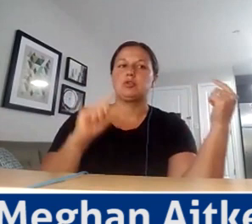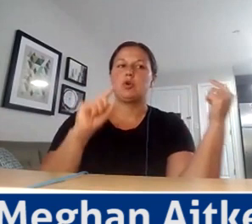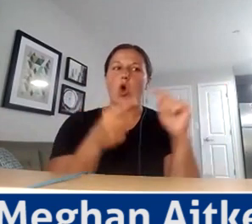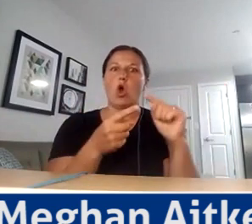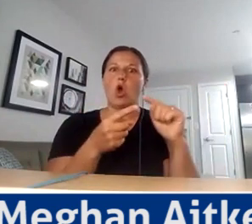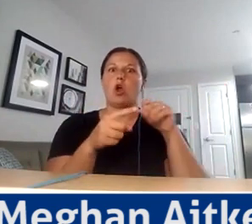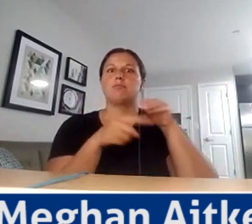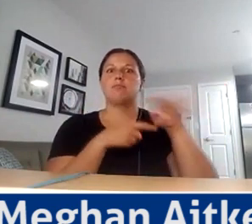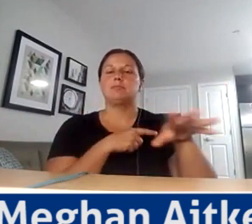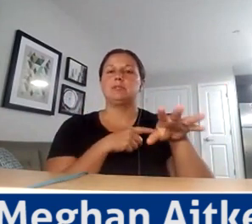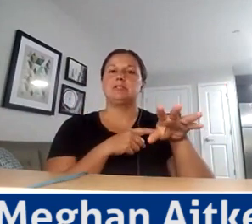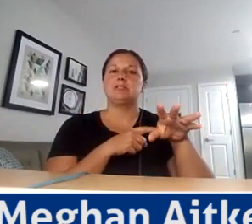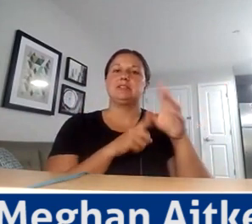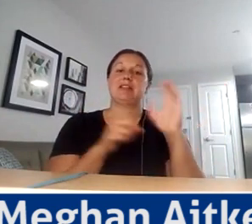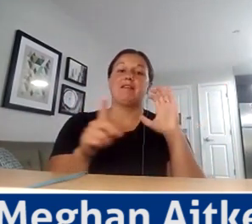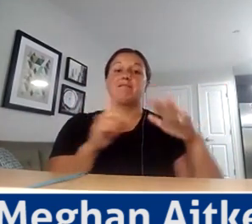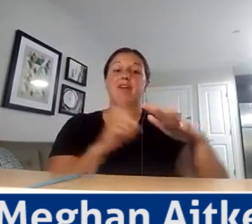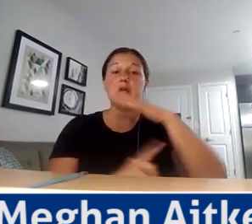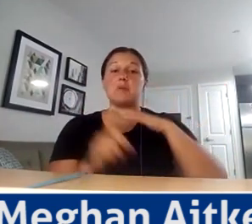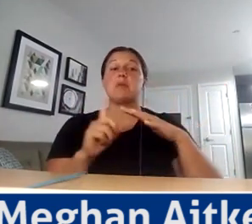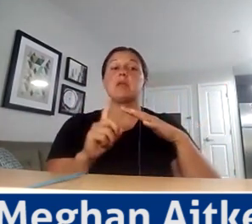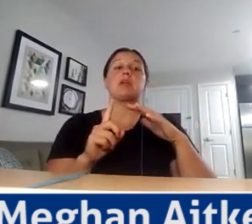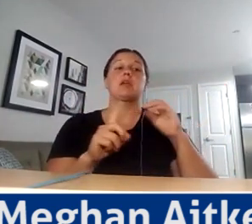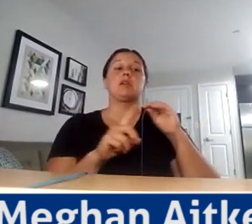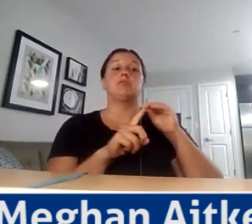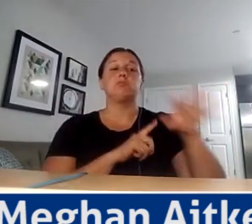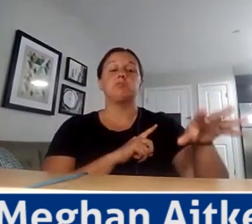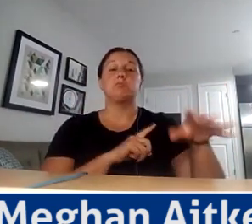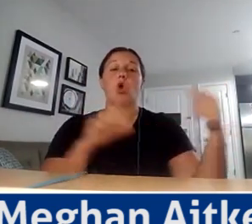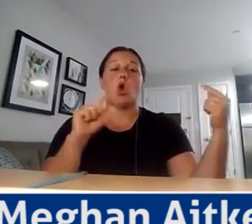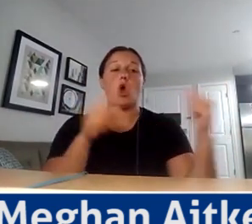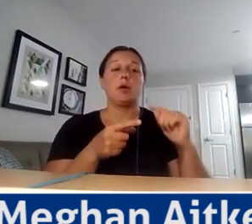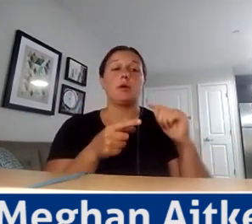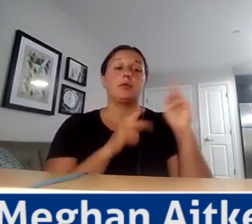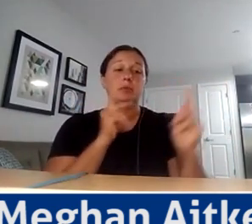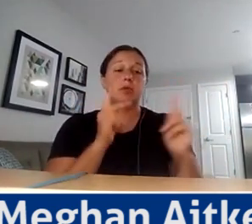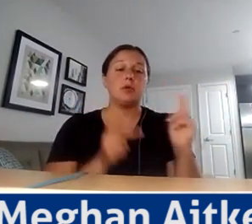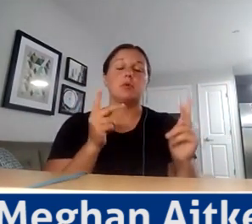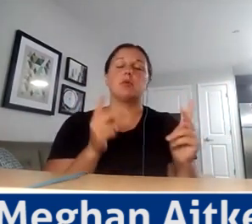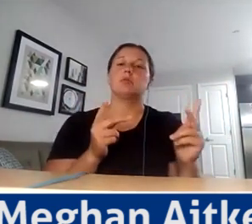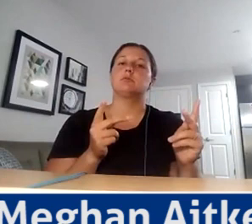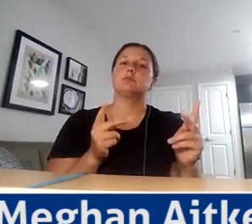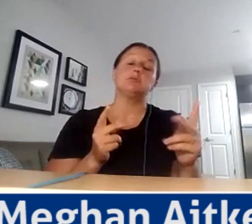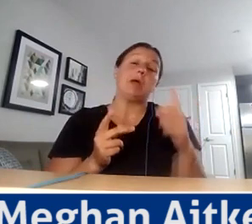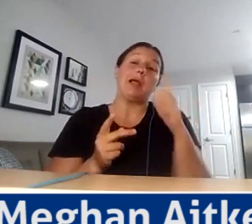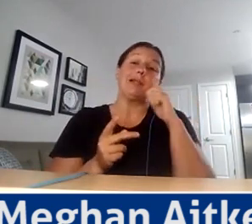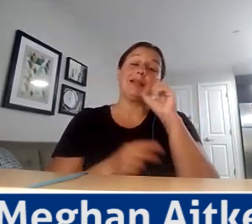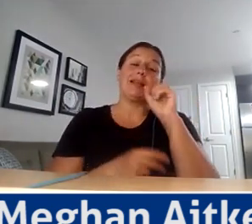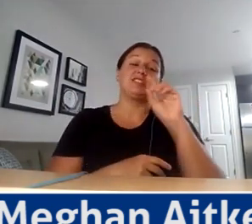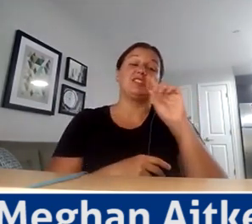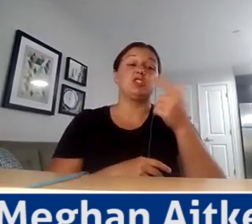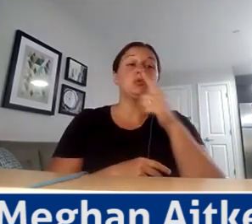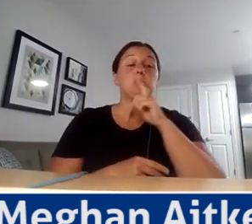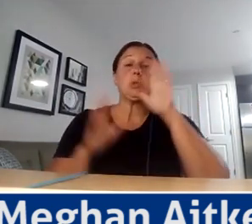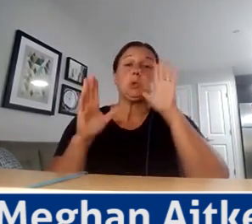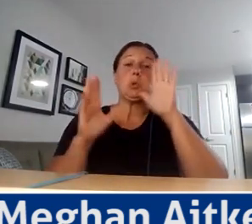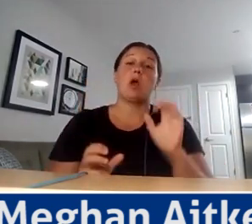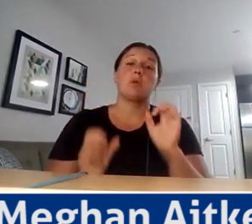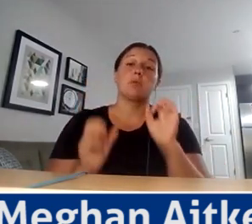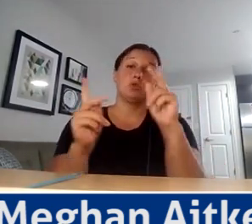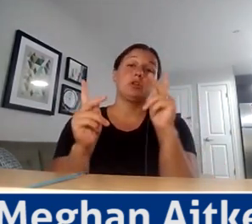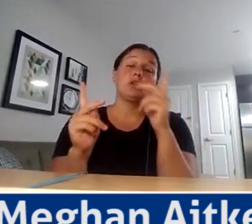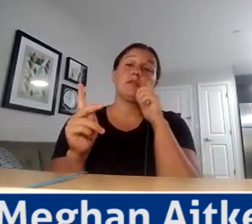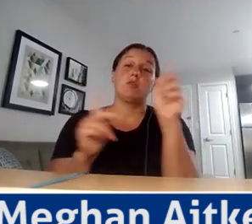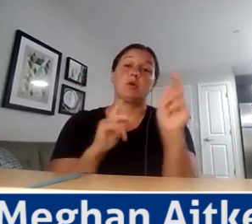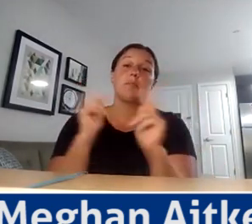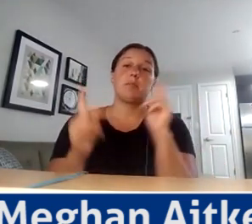or to our people, et cetera. So I think, you know, the SDGs have a really good opportunity for people